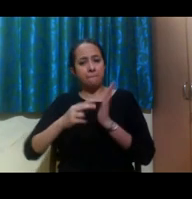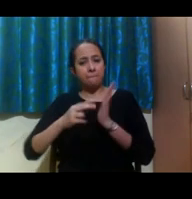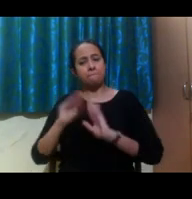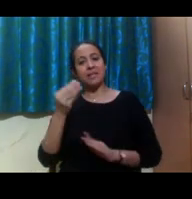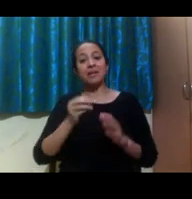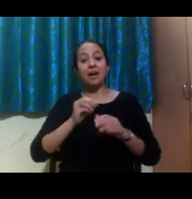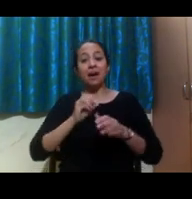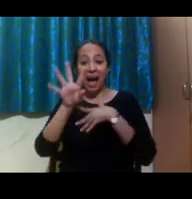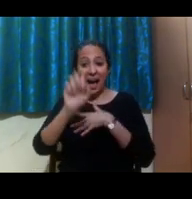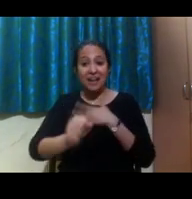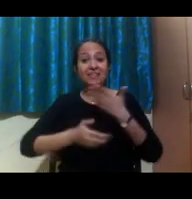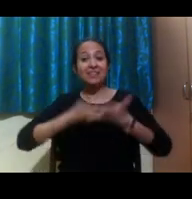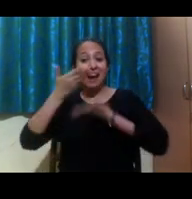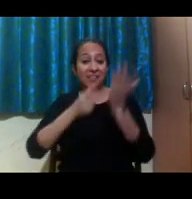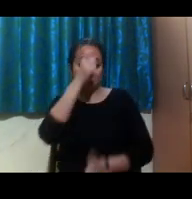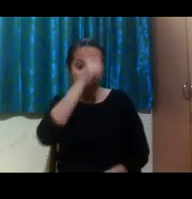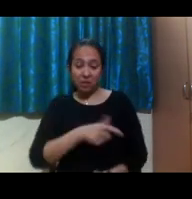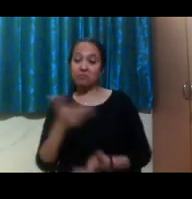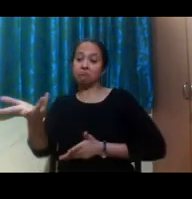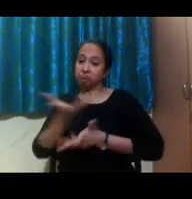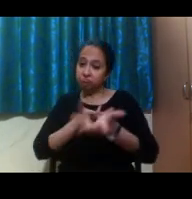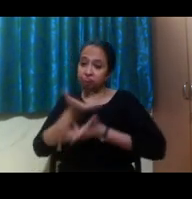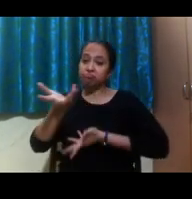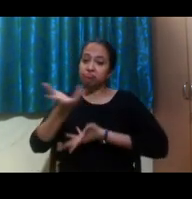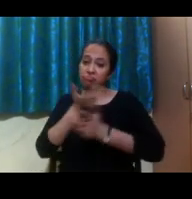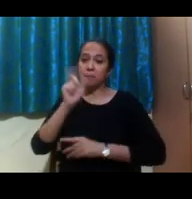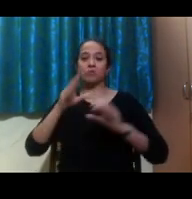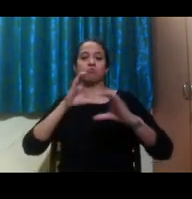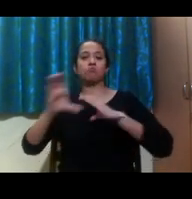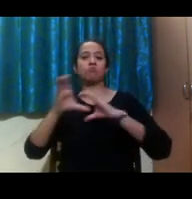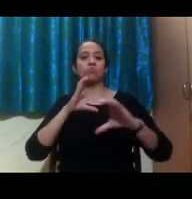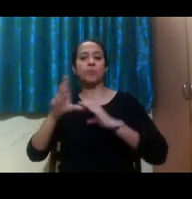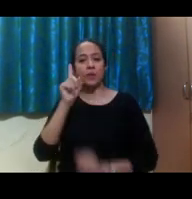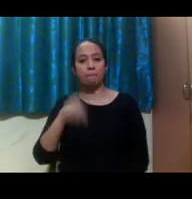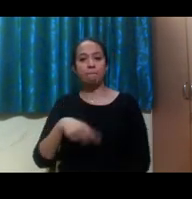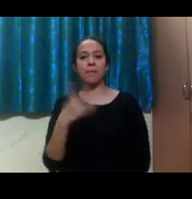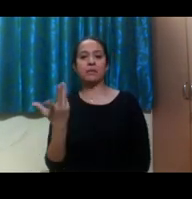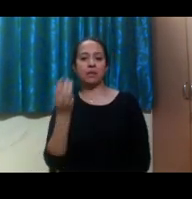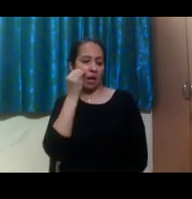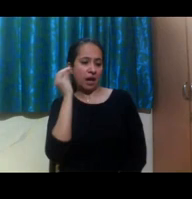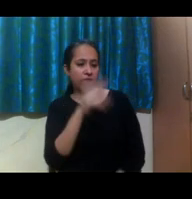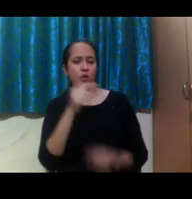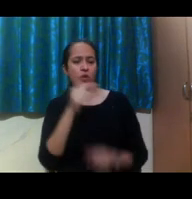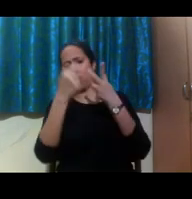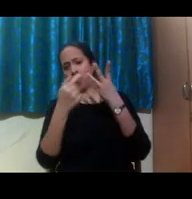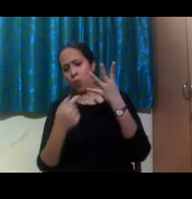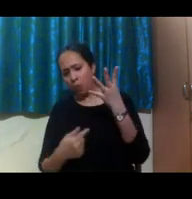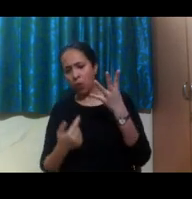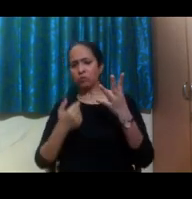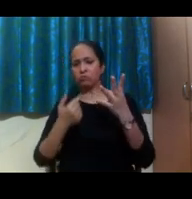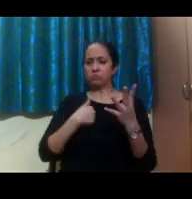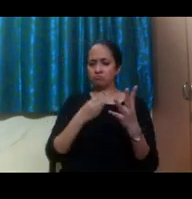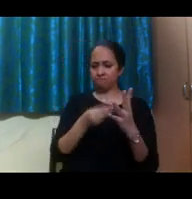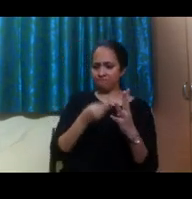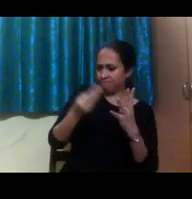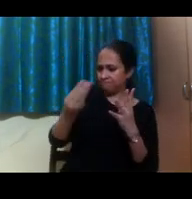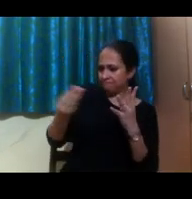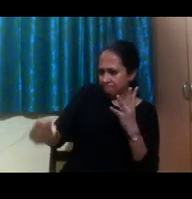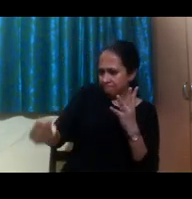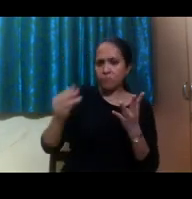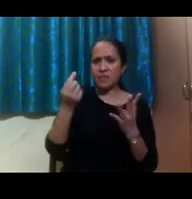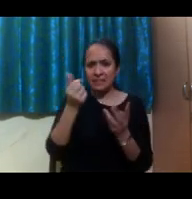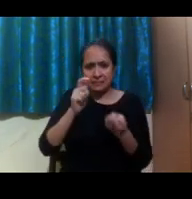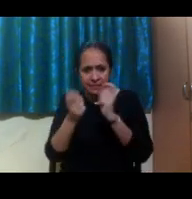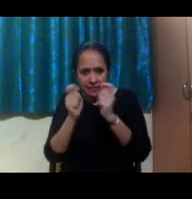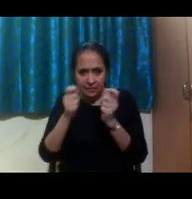to help support you in how you do that conversation. If you are unsure of how to approach that conversation with your instructor, we've even went with you